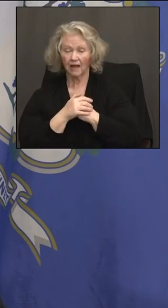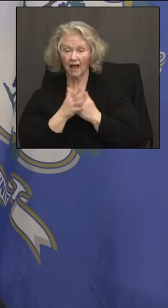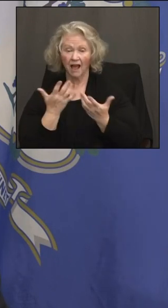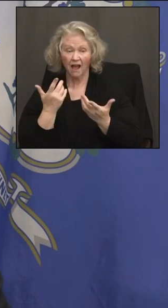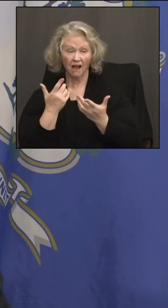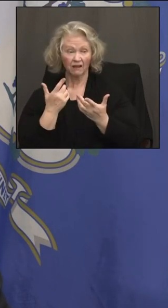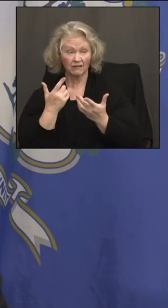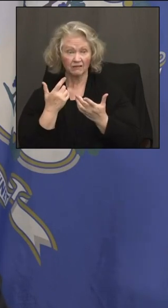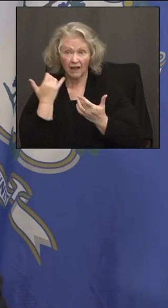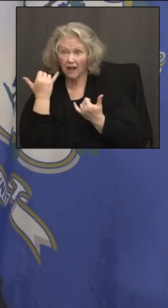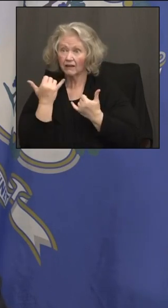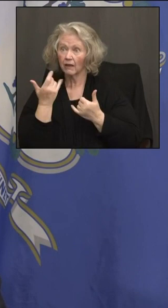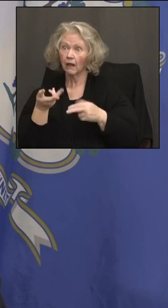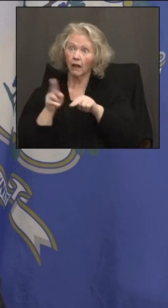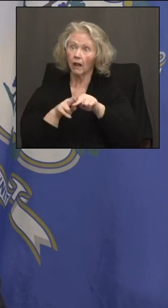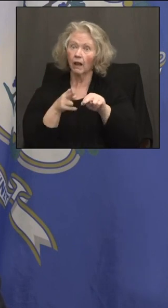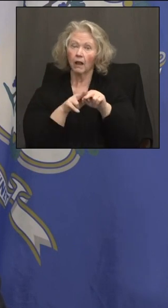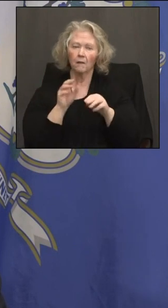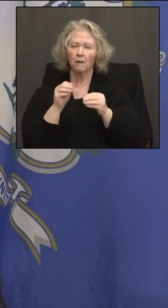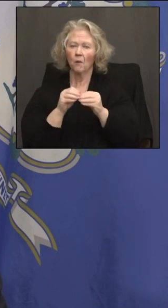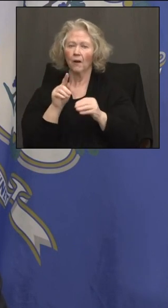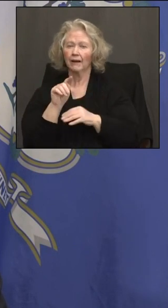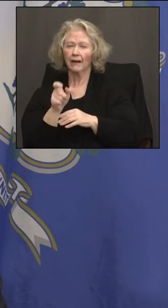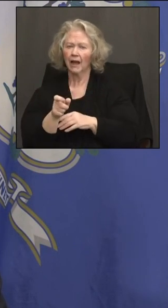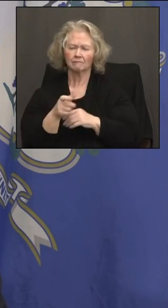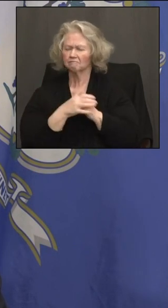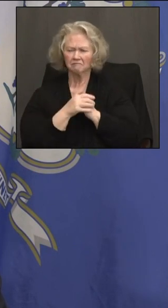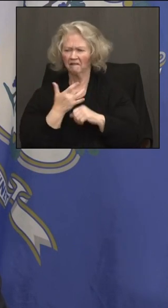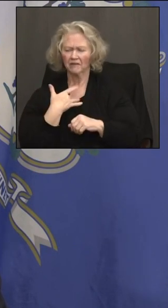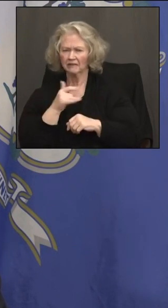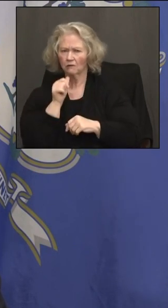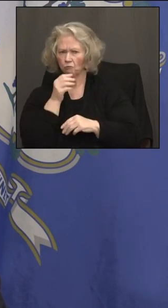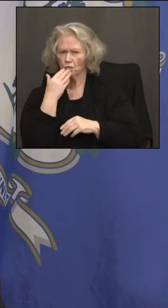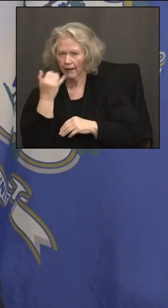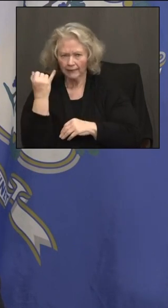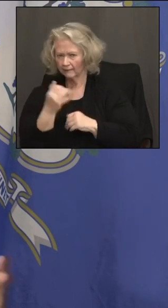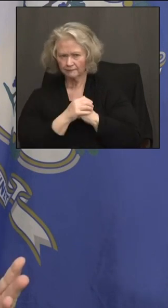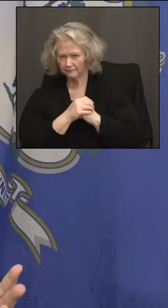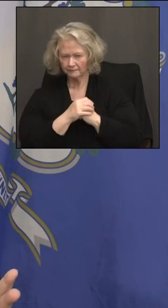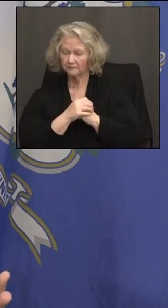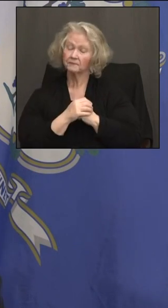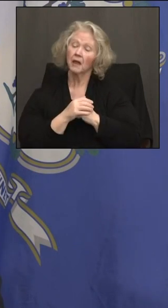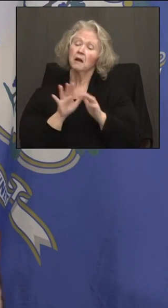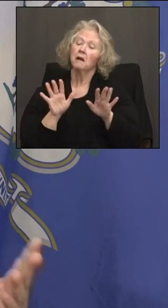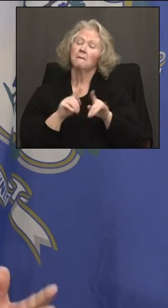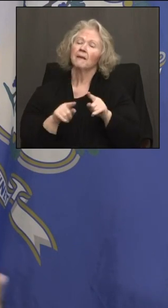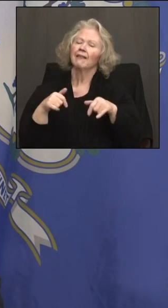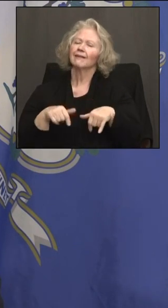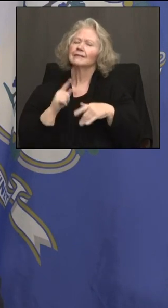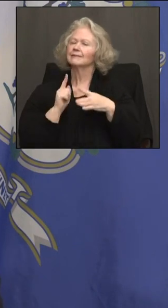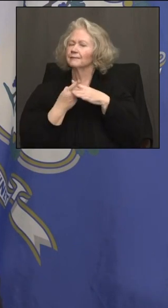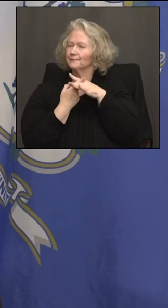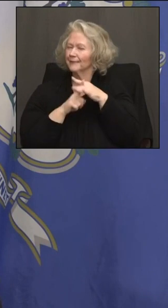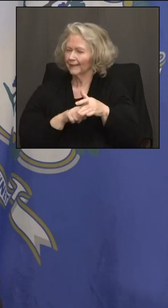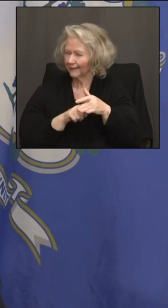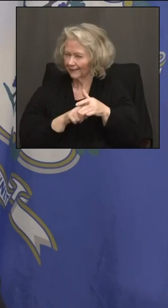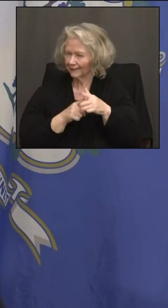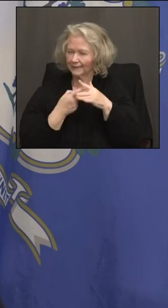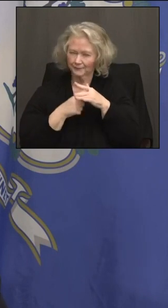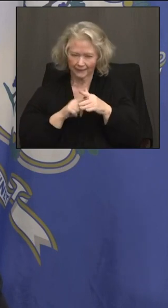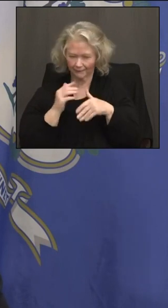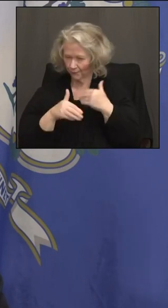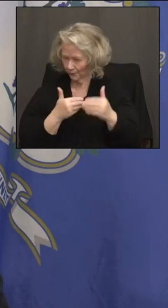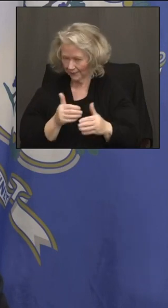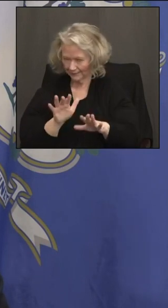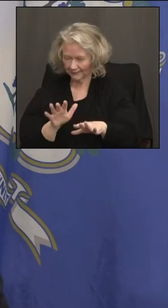that's not the way I think we should be going as a state. But look, it's early in the process. I sat down with